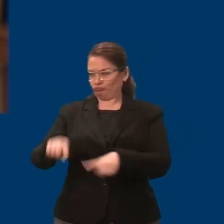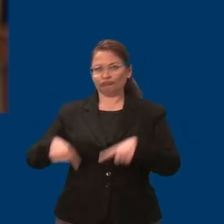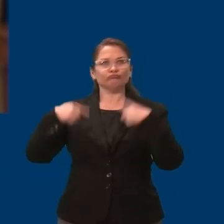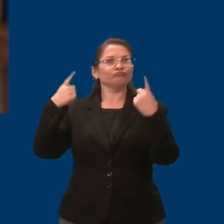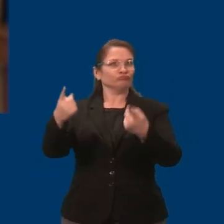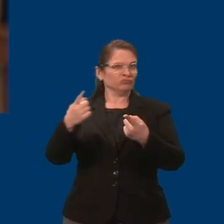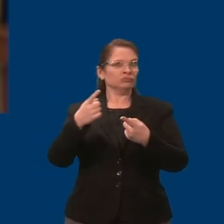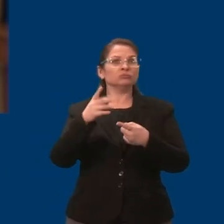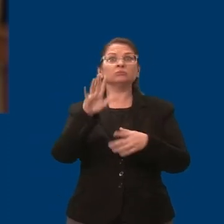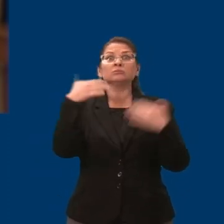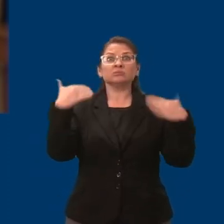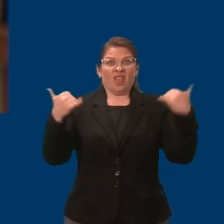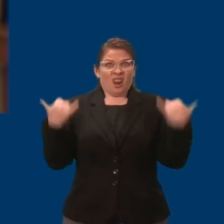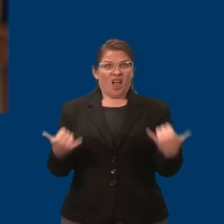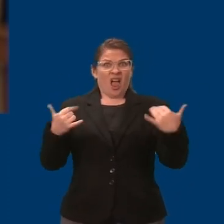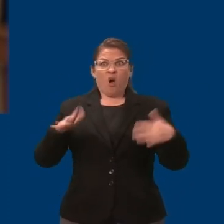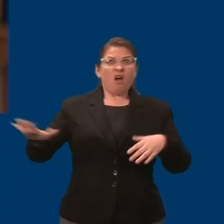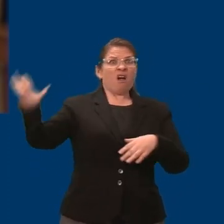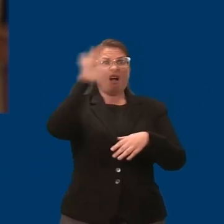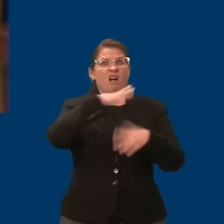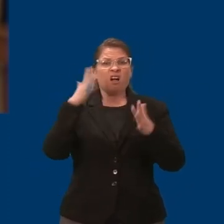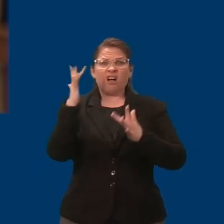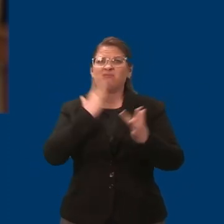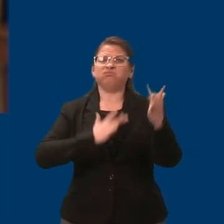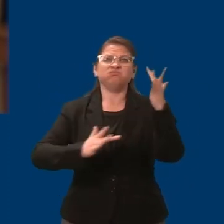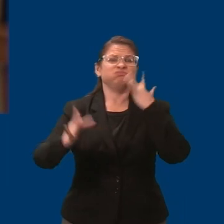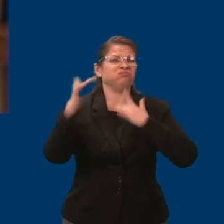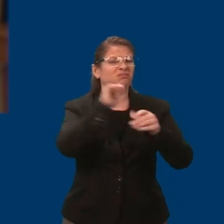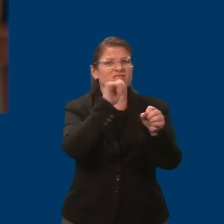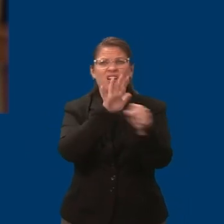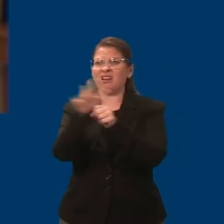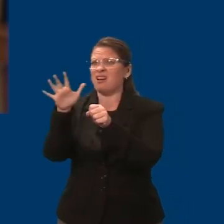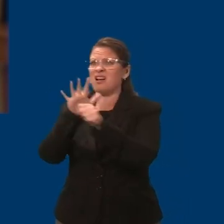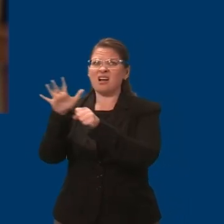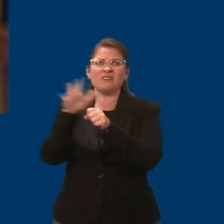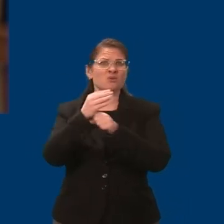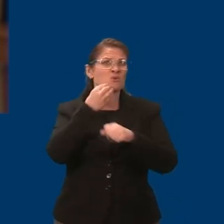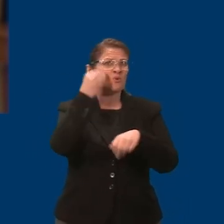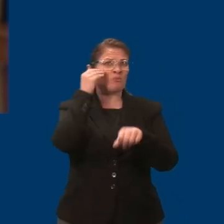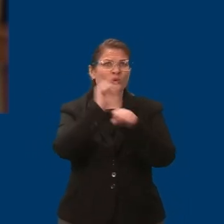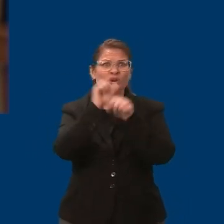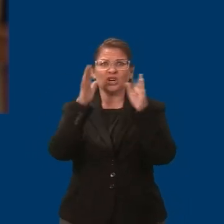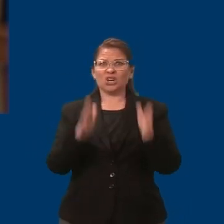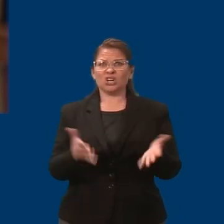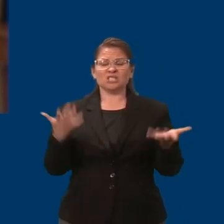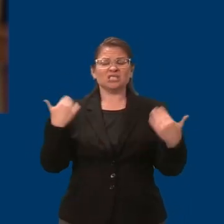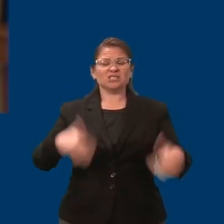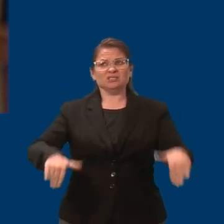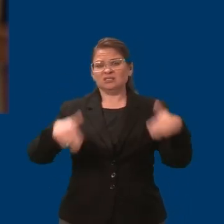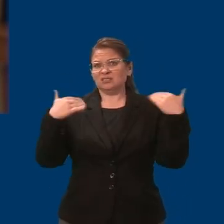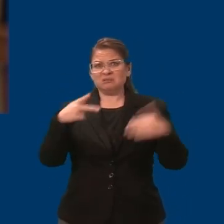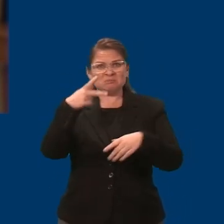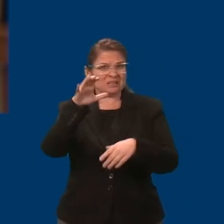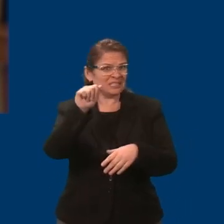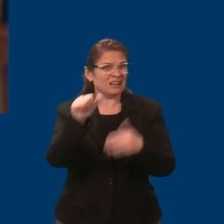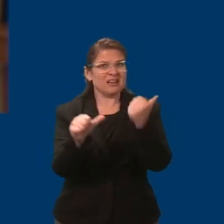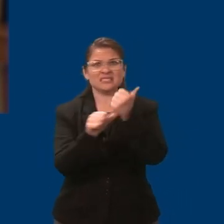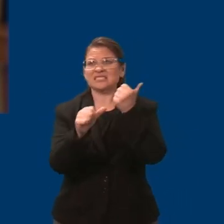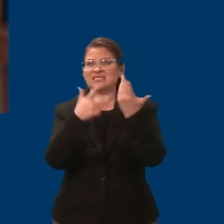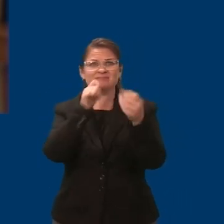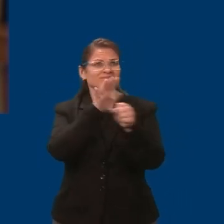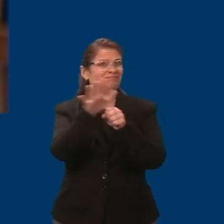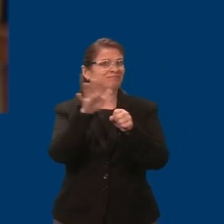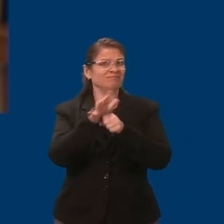is growing at a staggering rate, which has had a tremendous impact on those of us who rely on home care